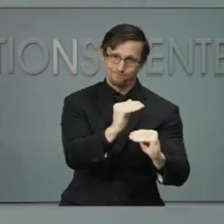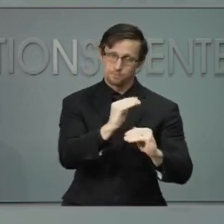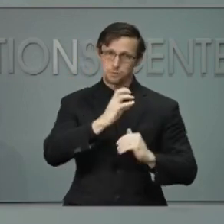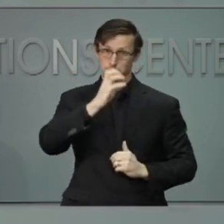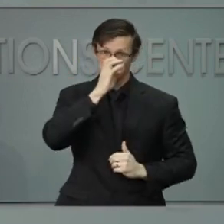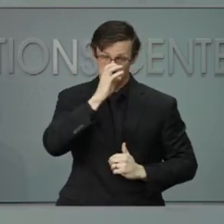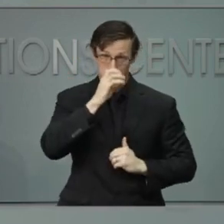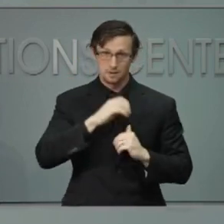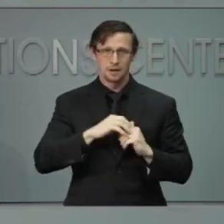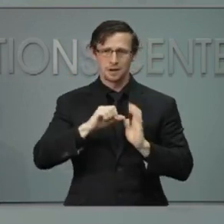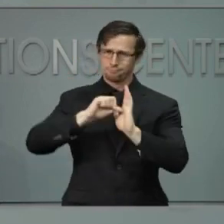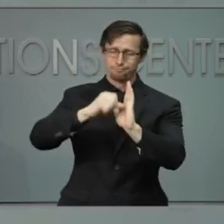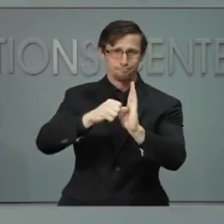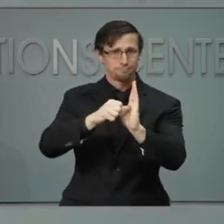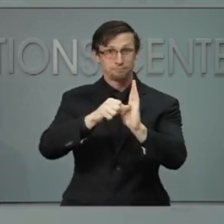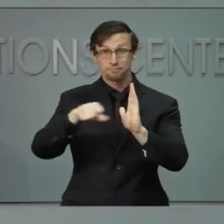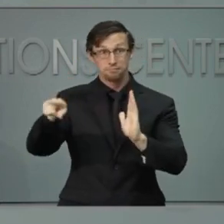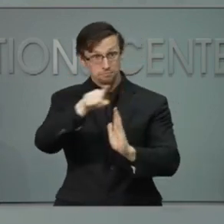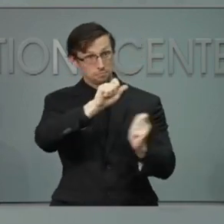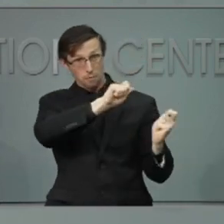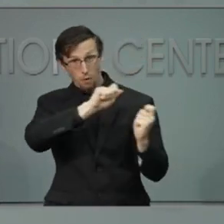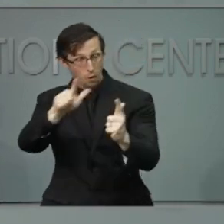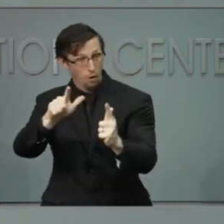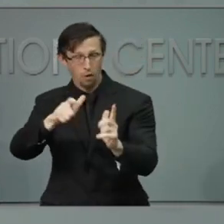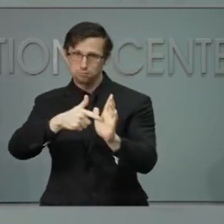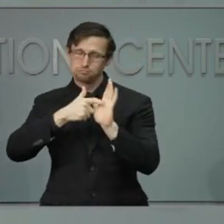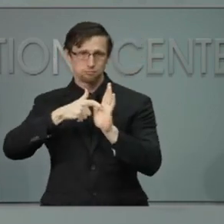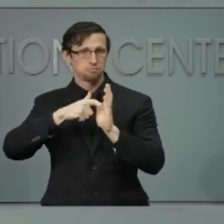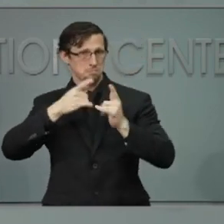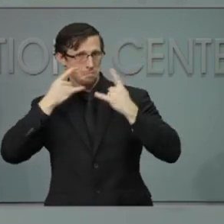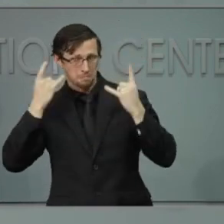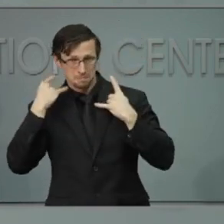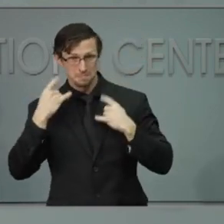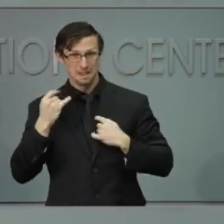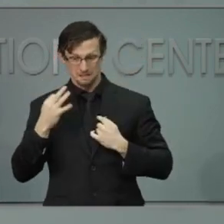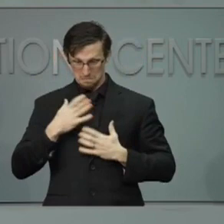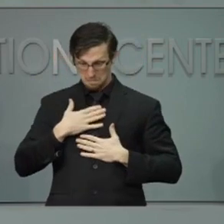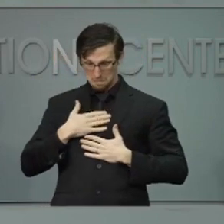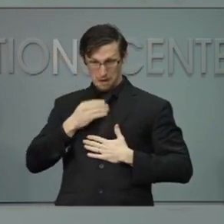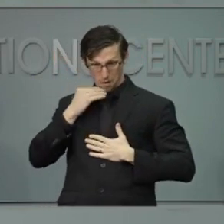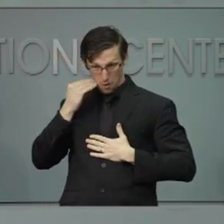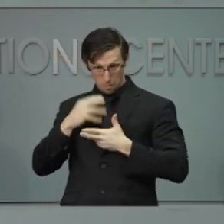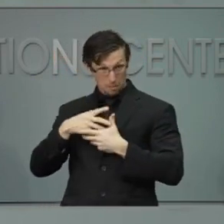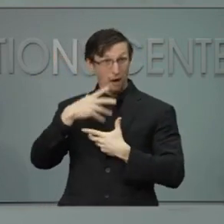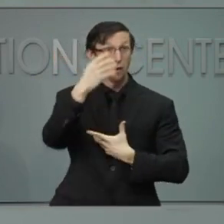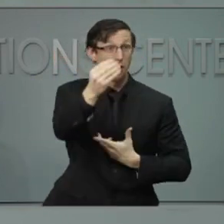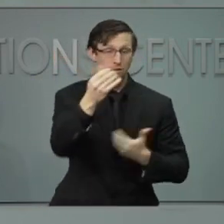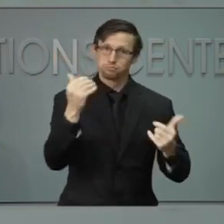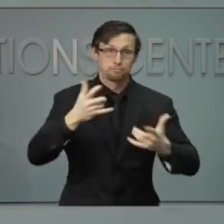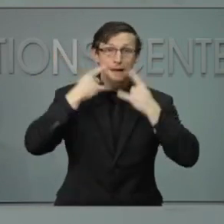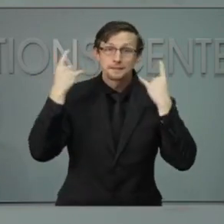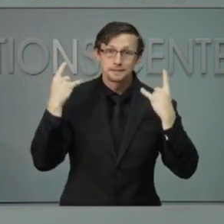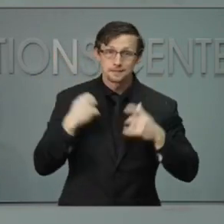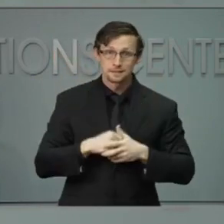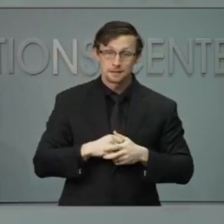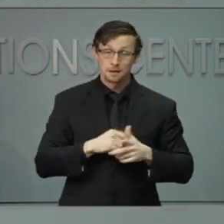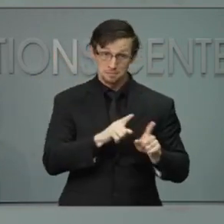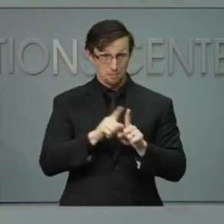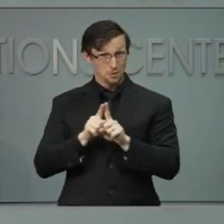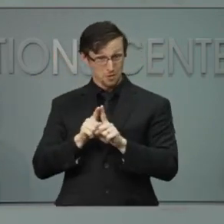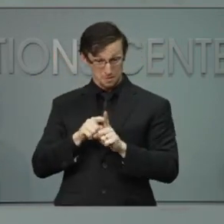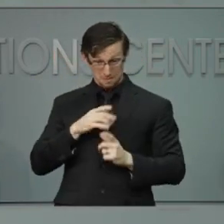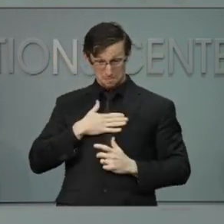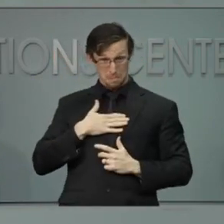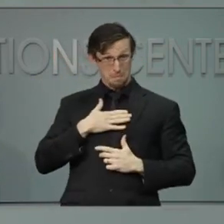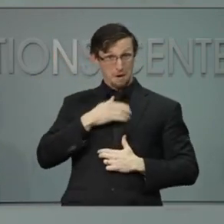clear that everyone needs to wear a mask whenever you are with someone you don't live with. That means wearing a mask when you're at